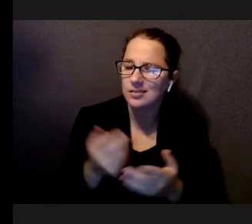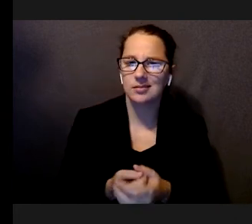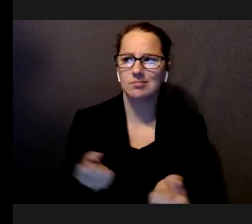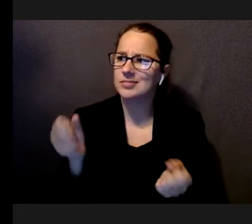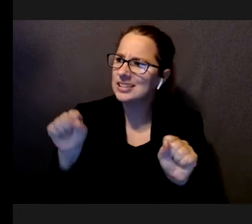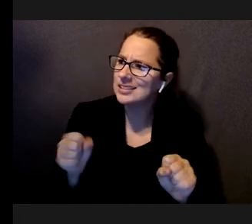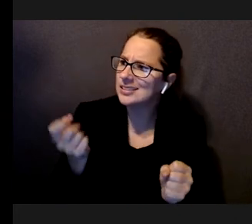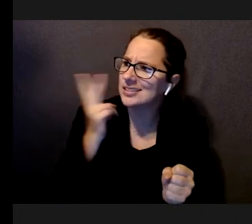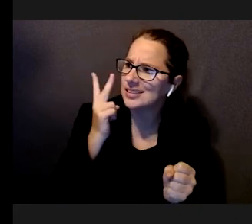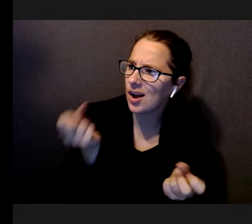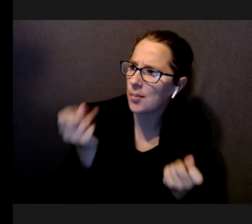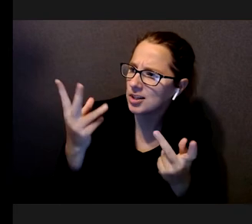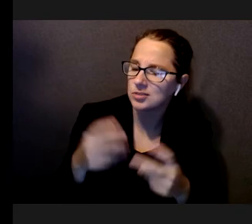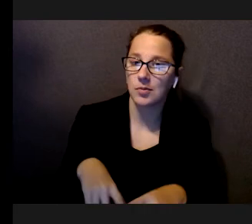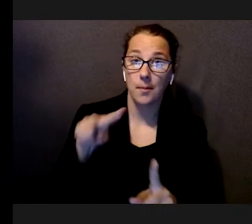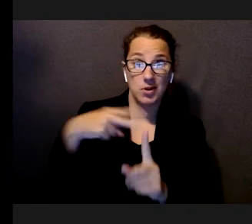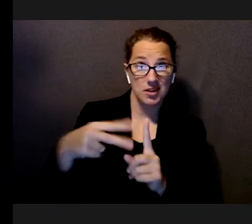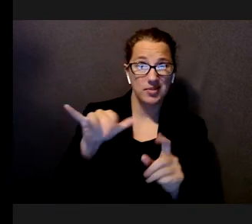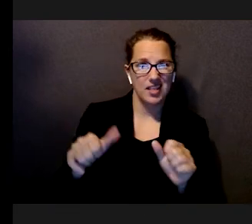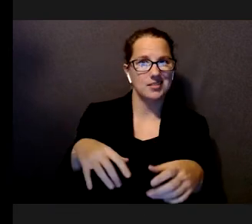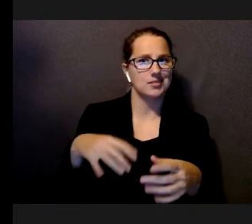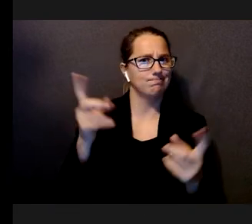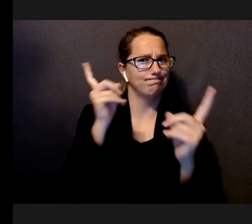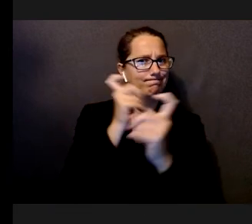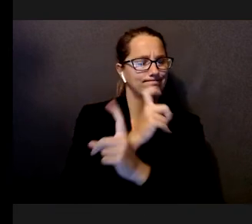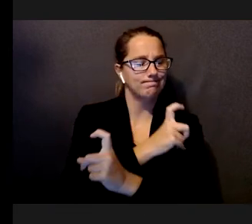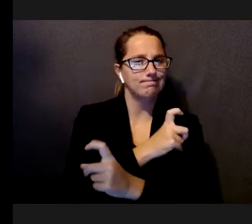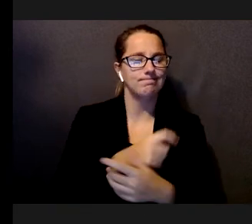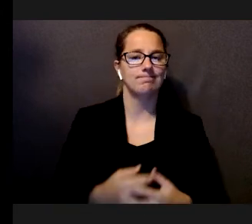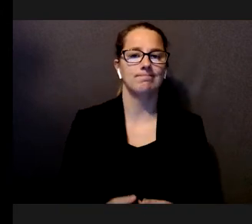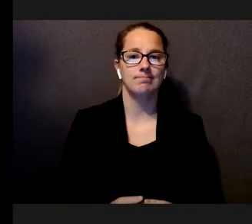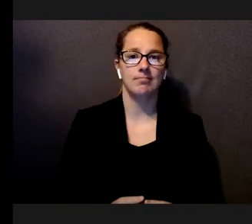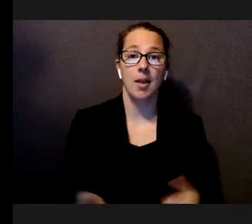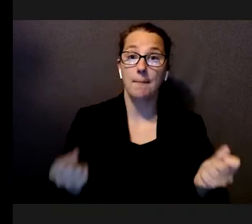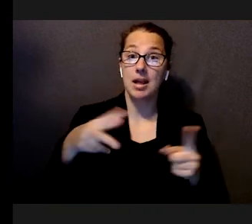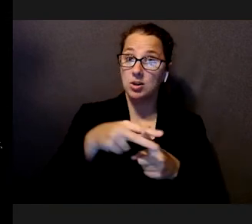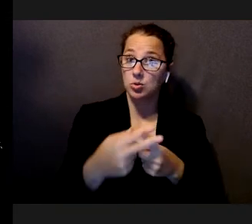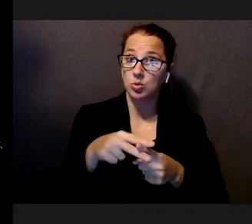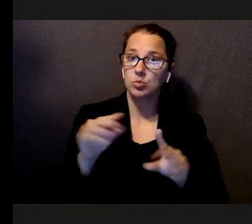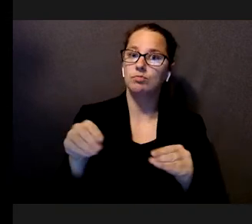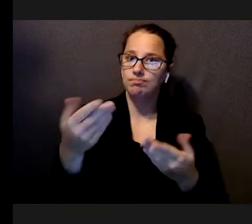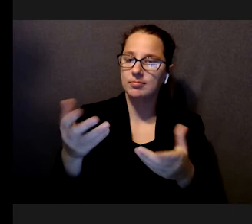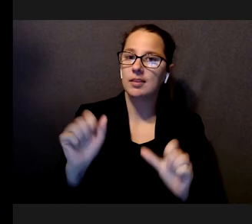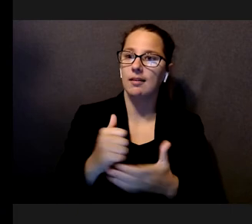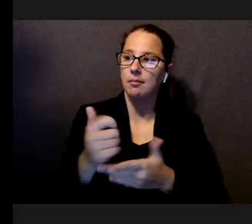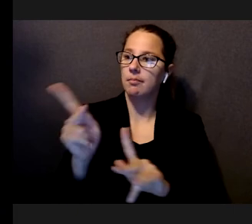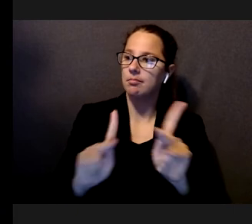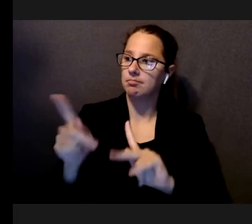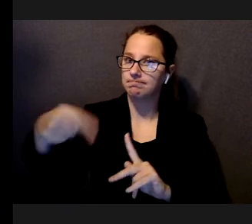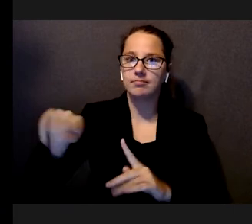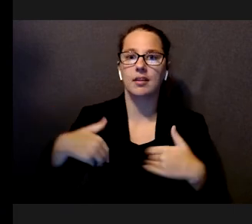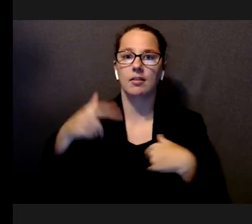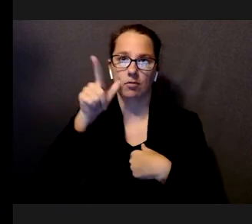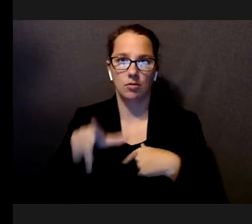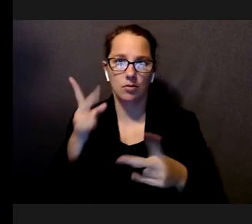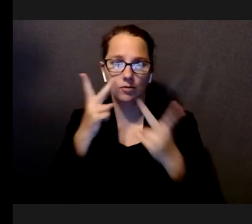Perception is a very complicated thing. There are many tools that can help people with low vision. So, for example, this is just a